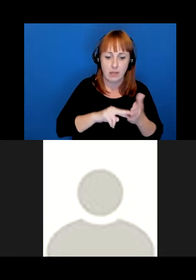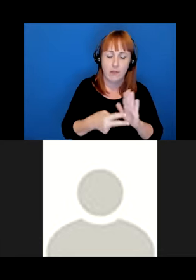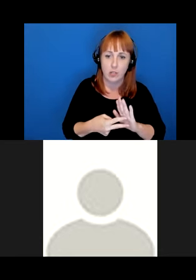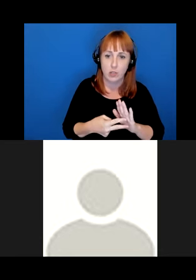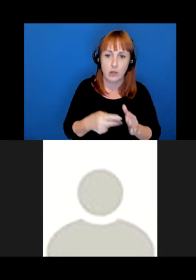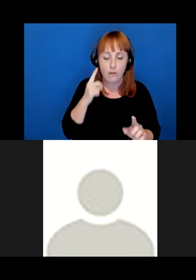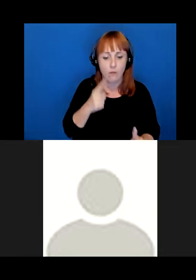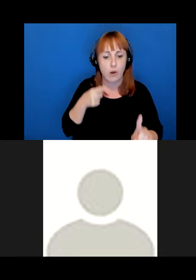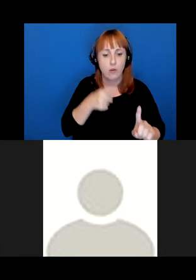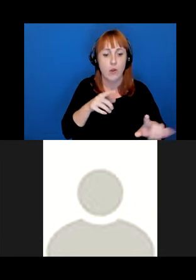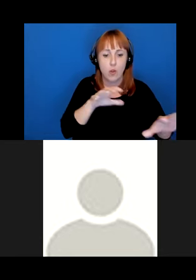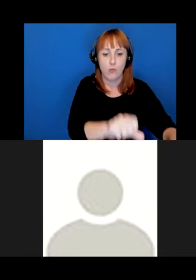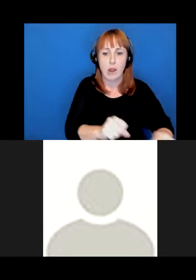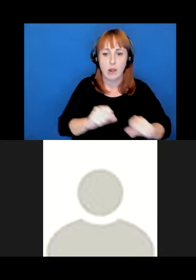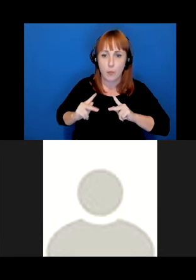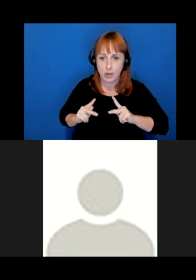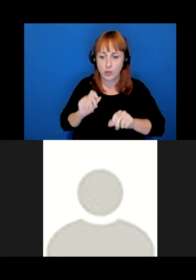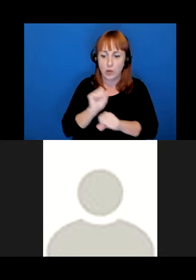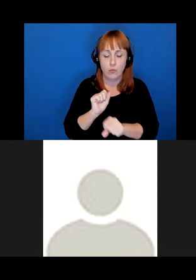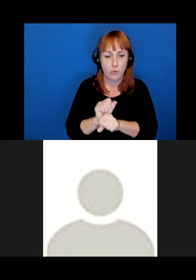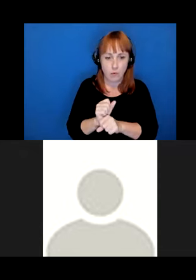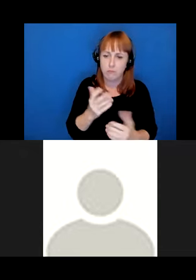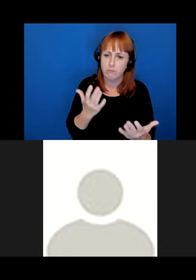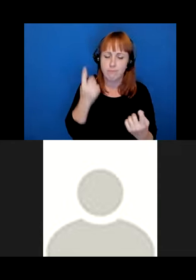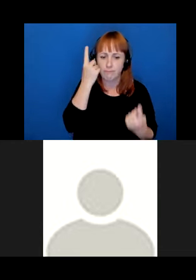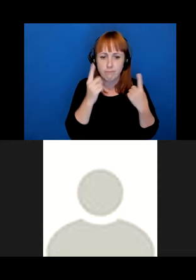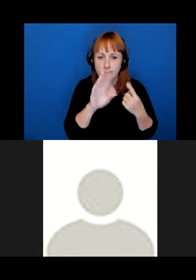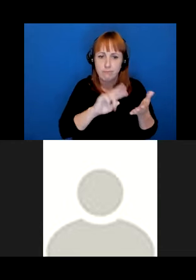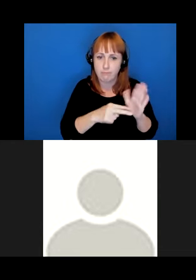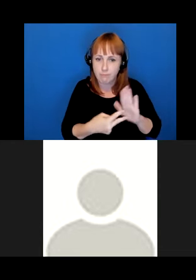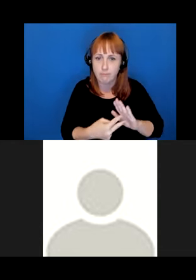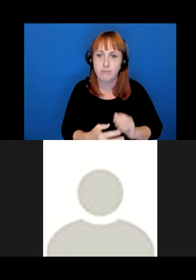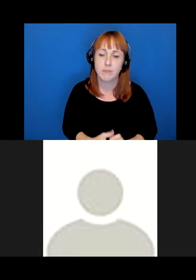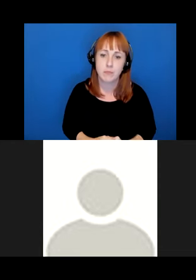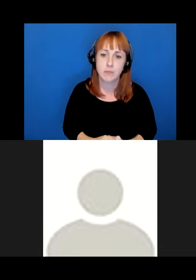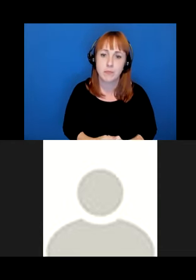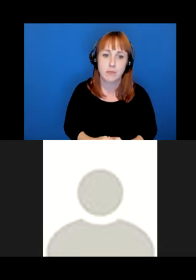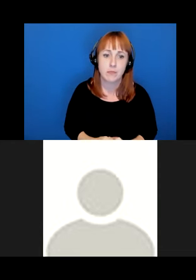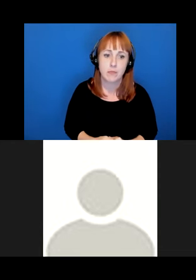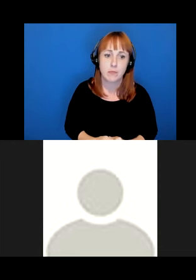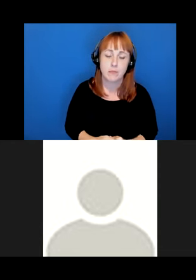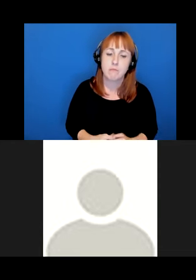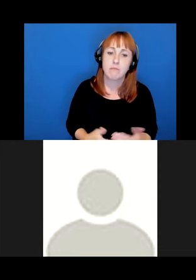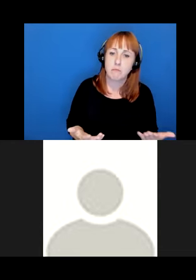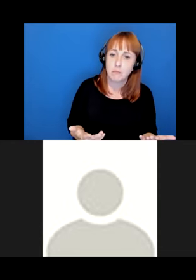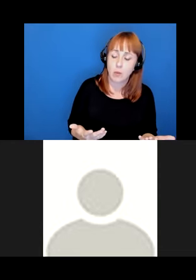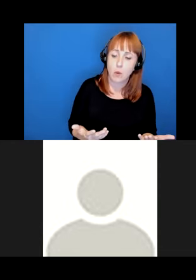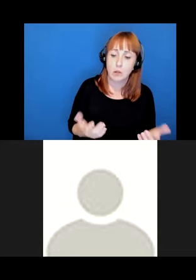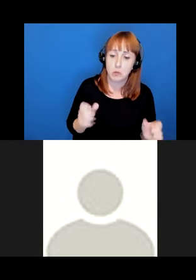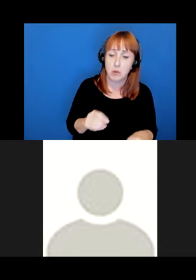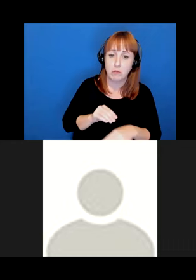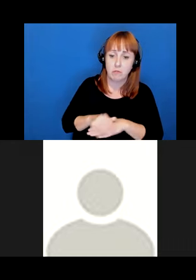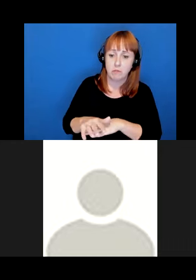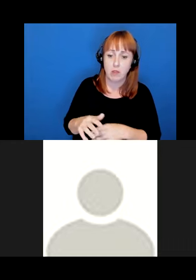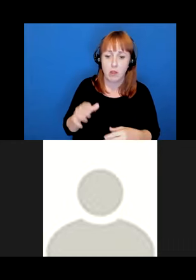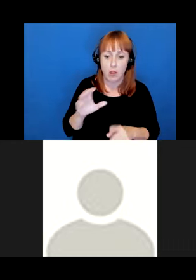oriented indigenous language work, I ask that you consider what this means. One implication is that cultural norms and values can never